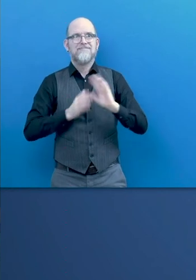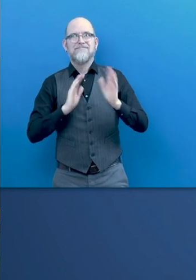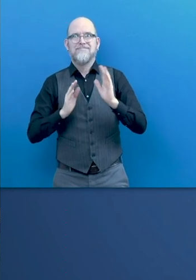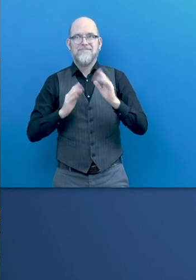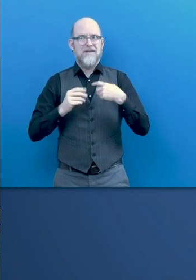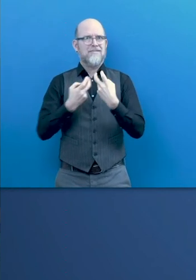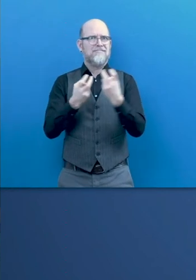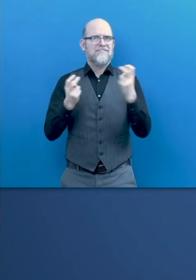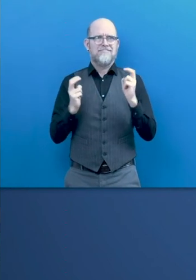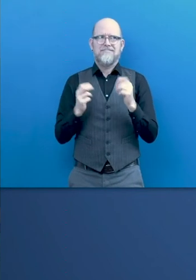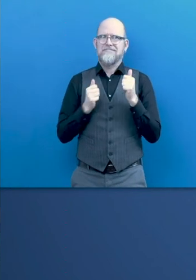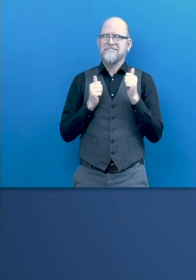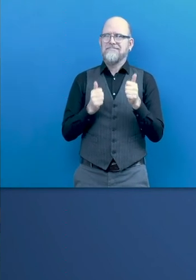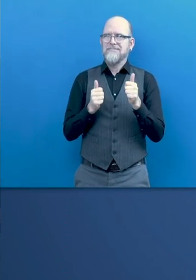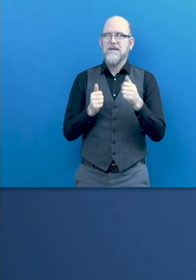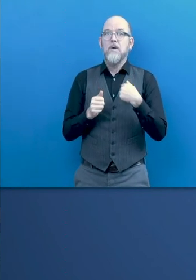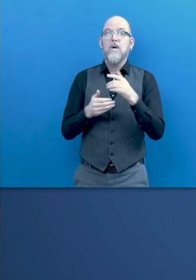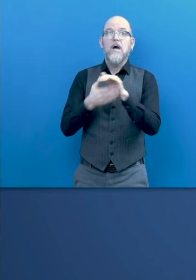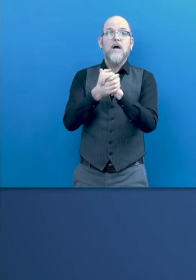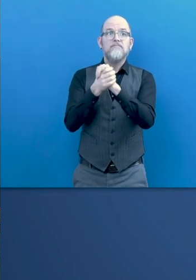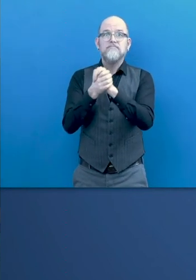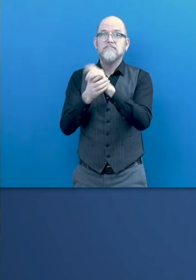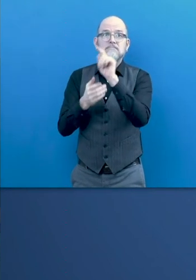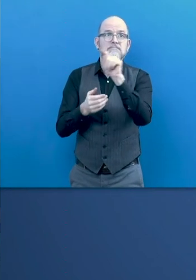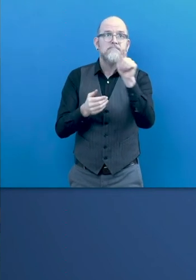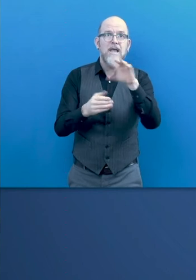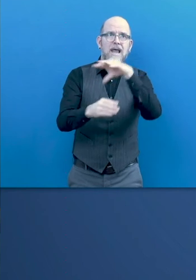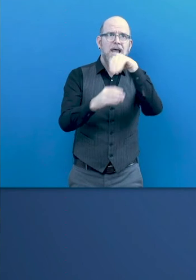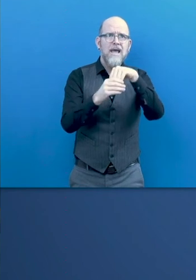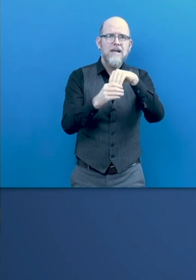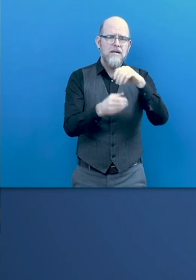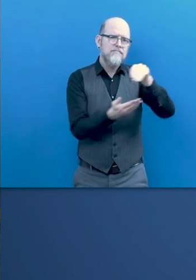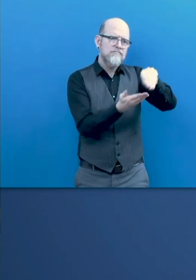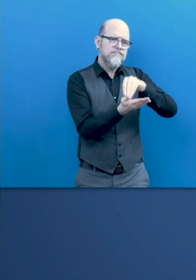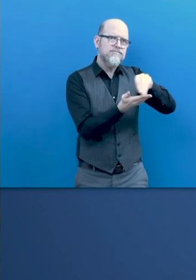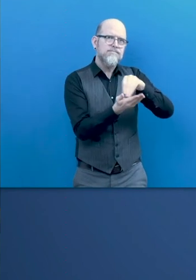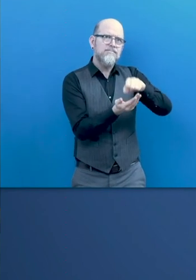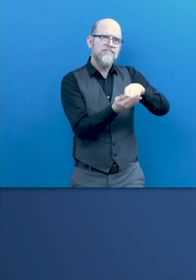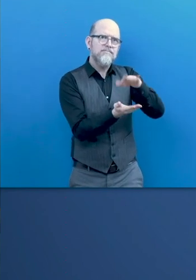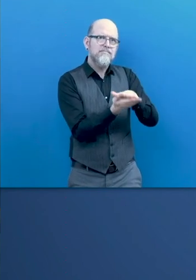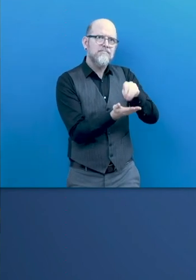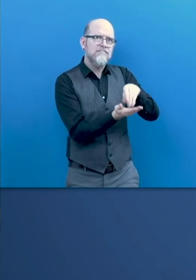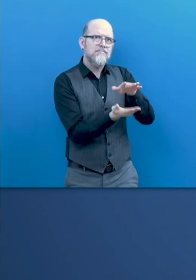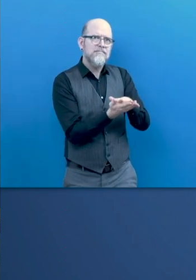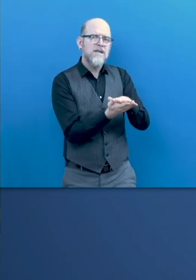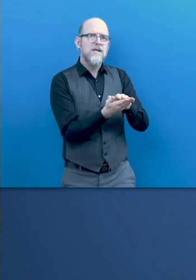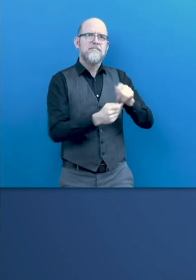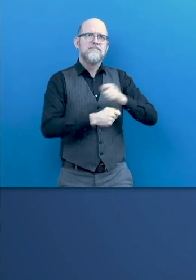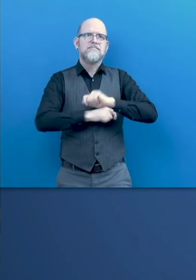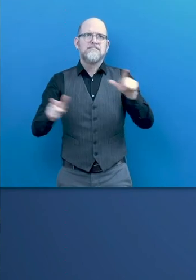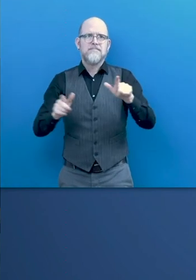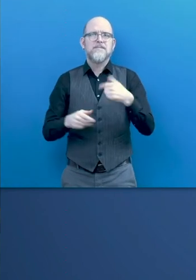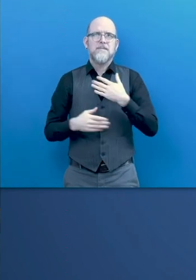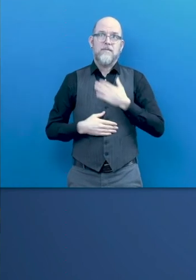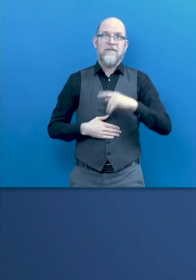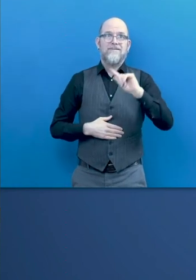people involved in the production of the of this document. First of all, I wanted to say that this is not a report. I